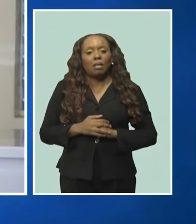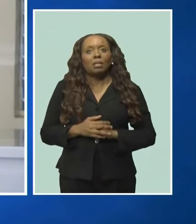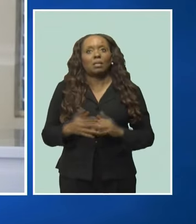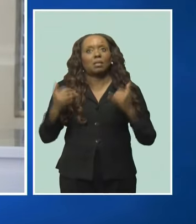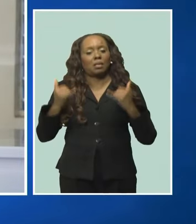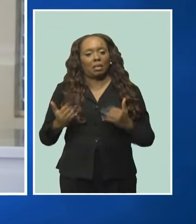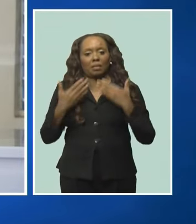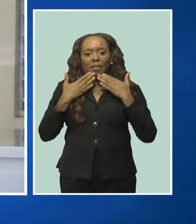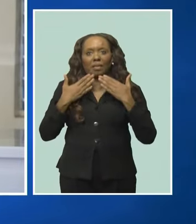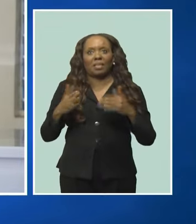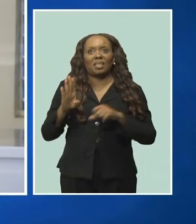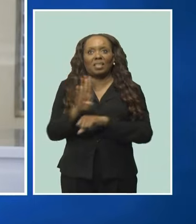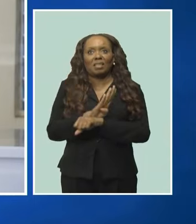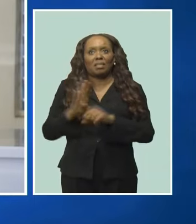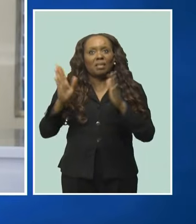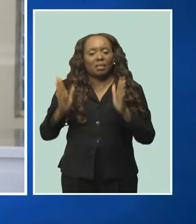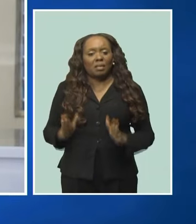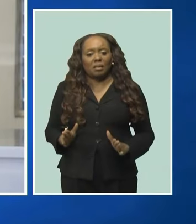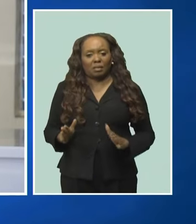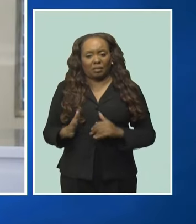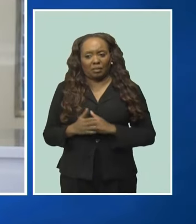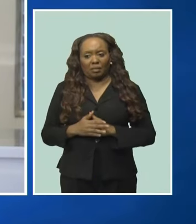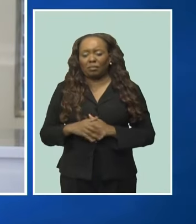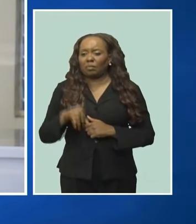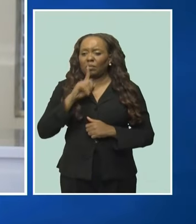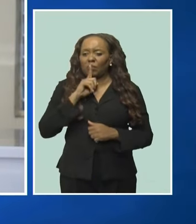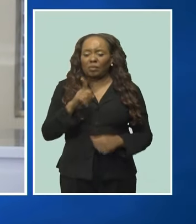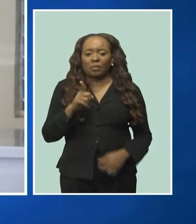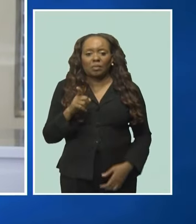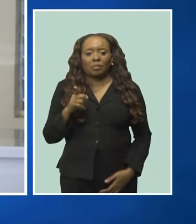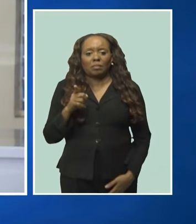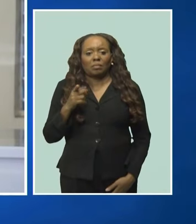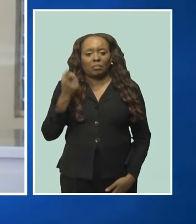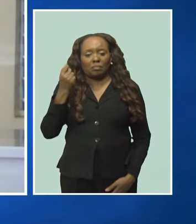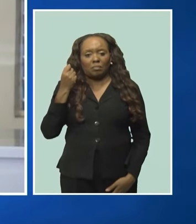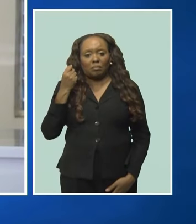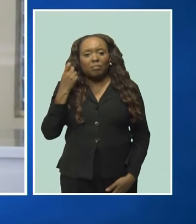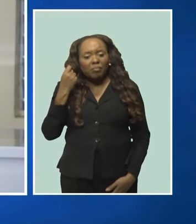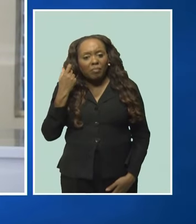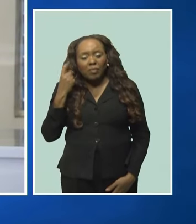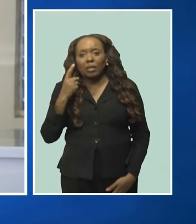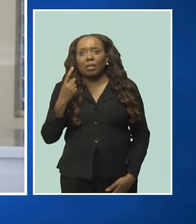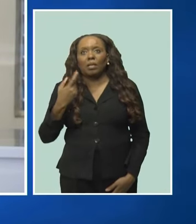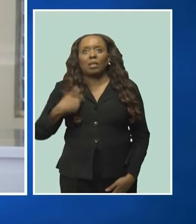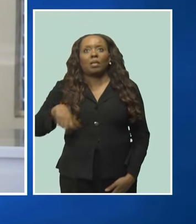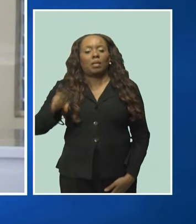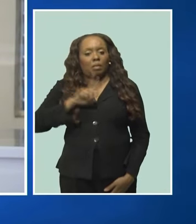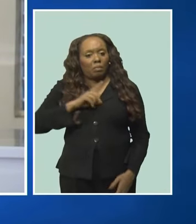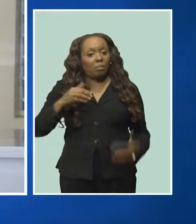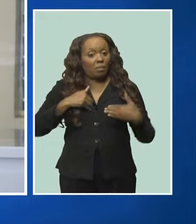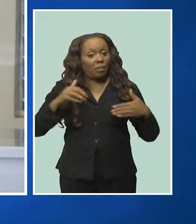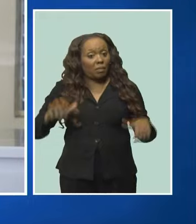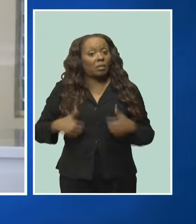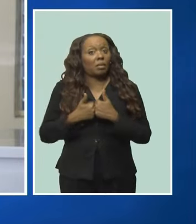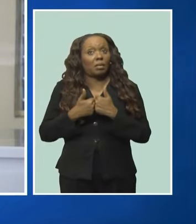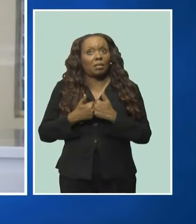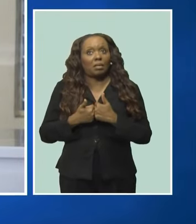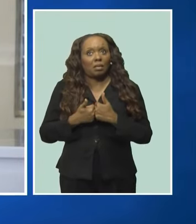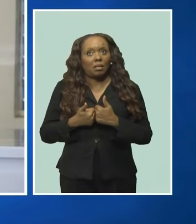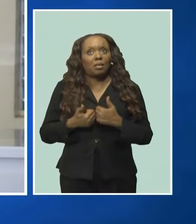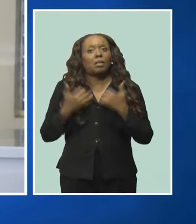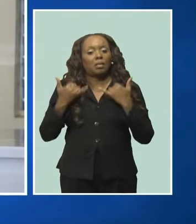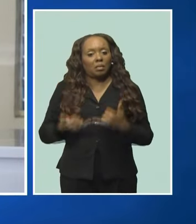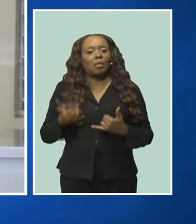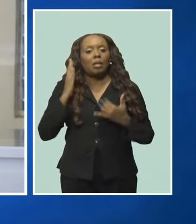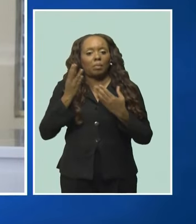we thank Barbadians really for understanding that this is a collective challenge we had and that we're solving